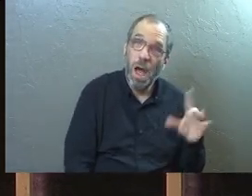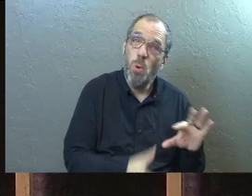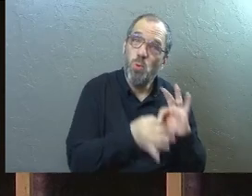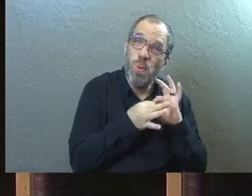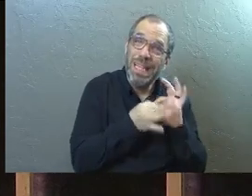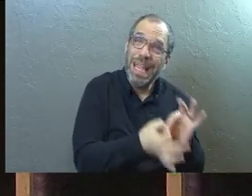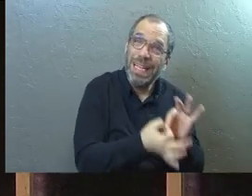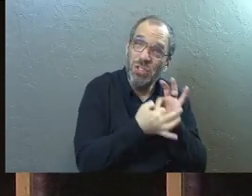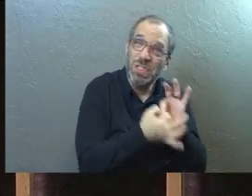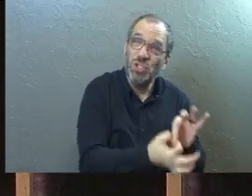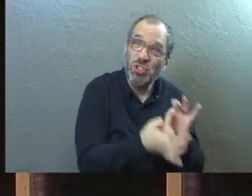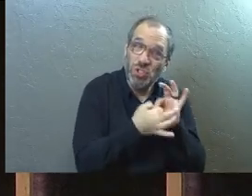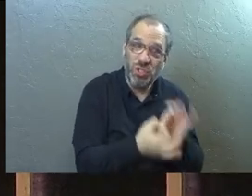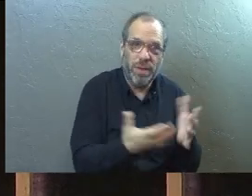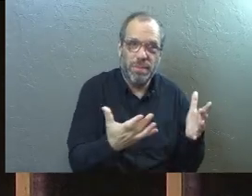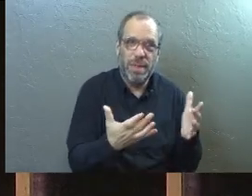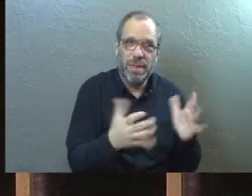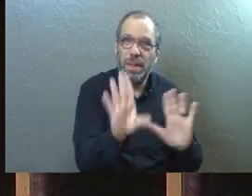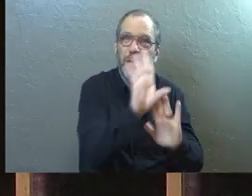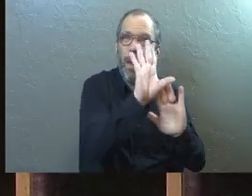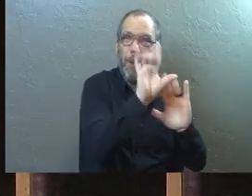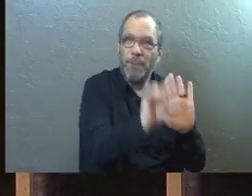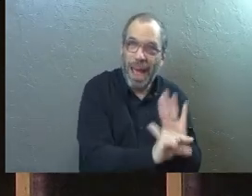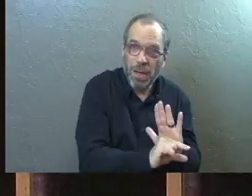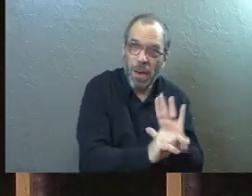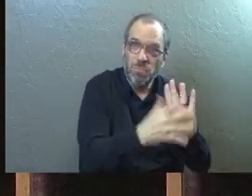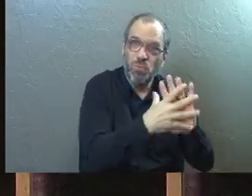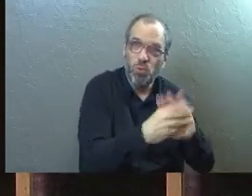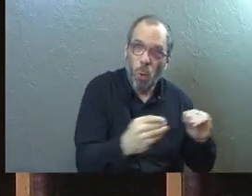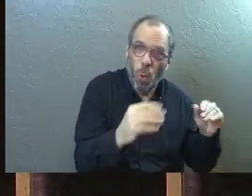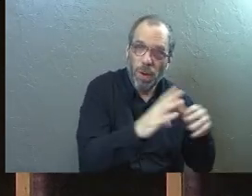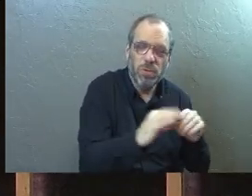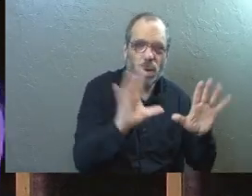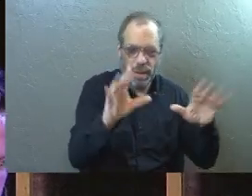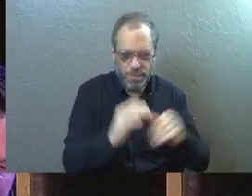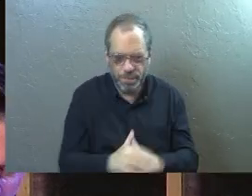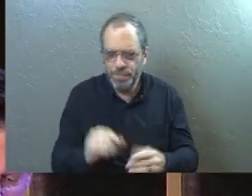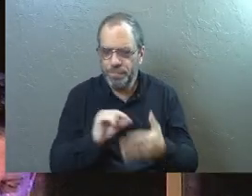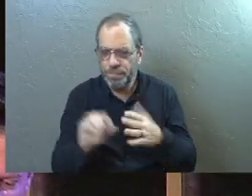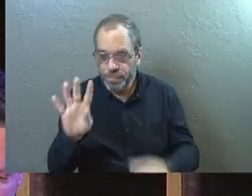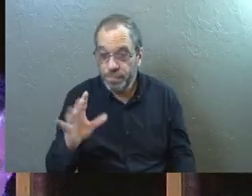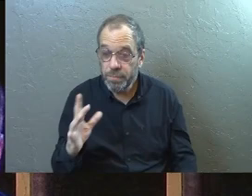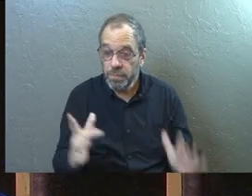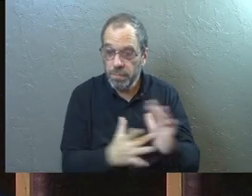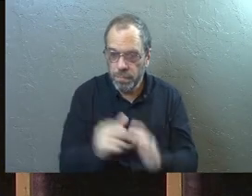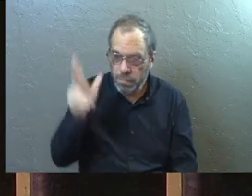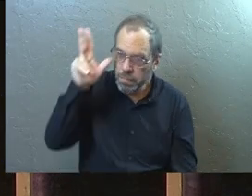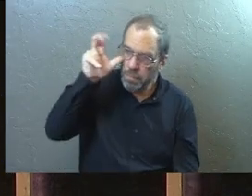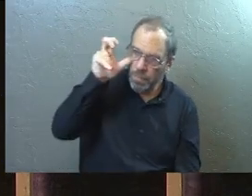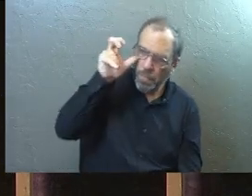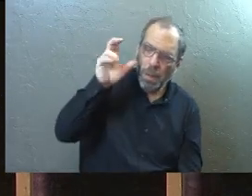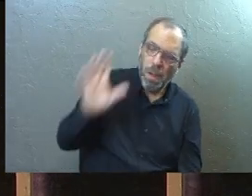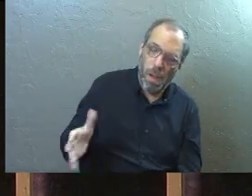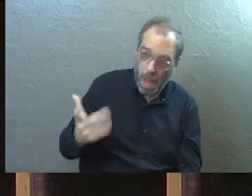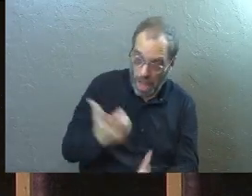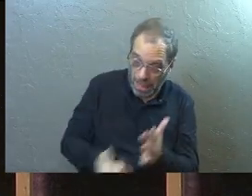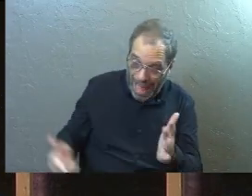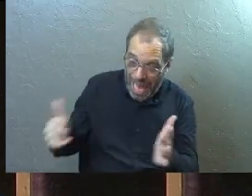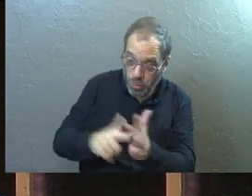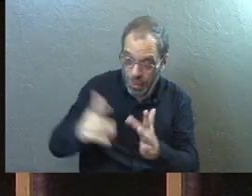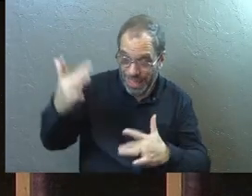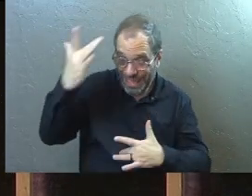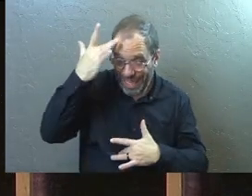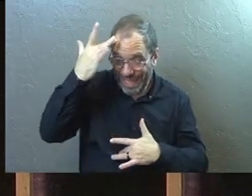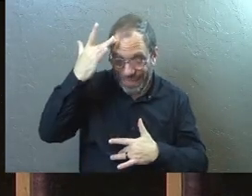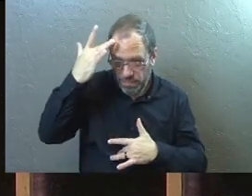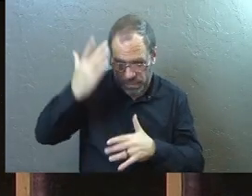relationship here. There's background here. So see it through that lens. Verse four. But when Jesus heard about it, he said, Lazarus' sickness